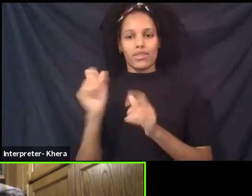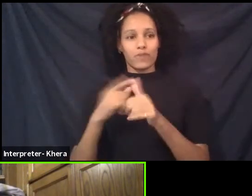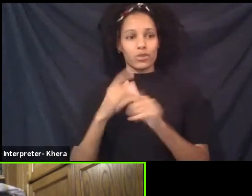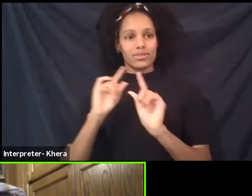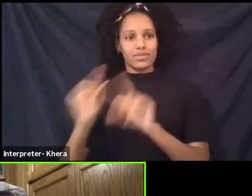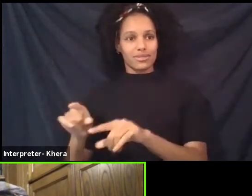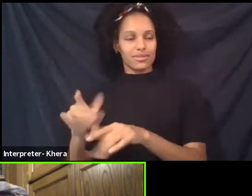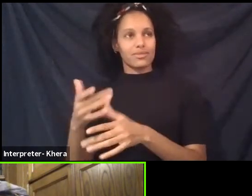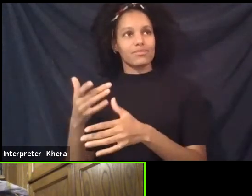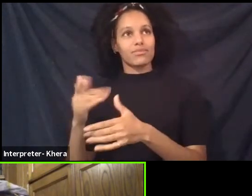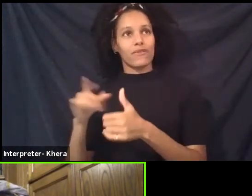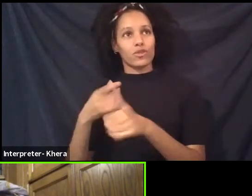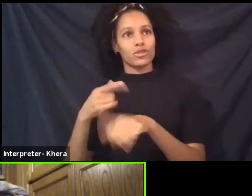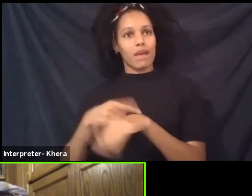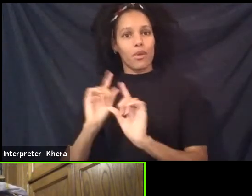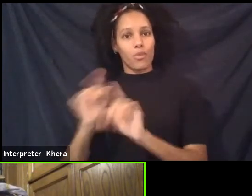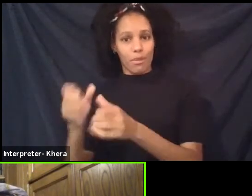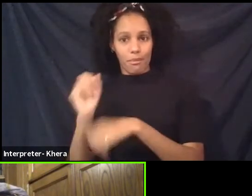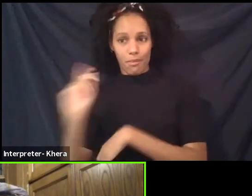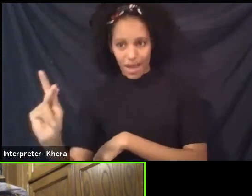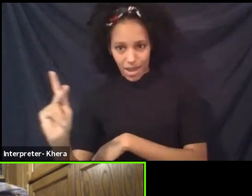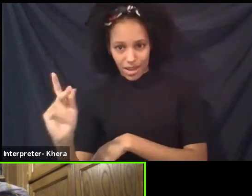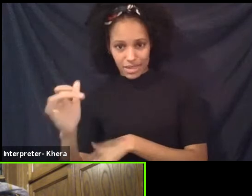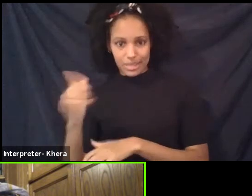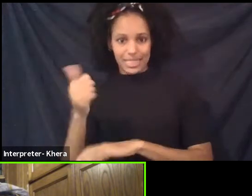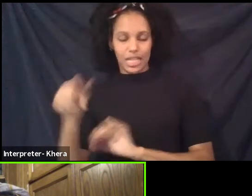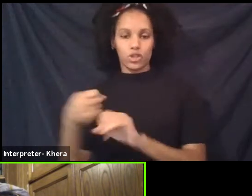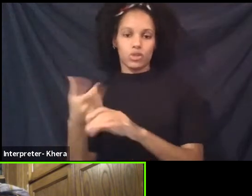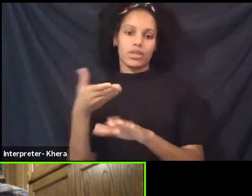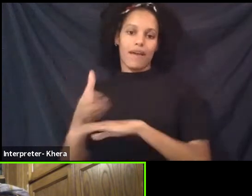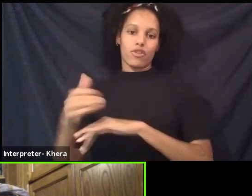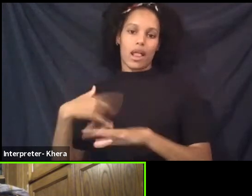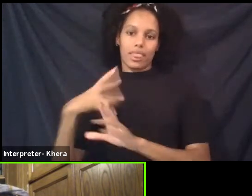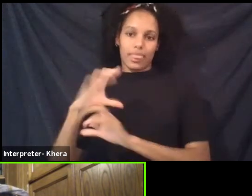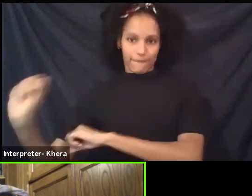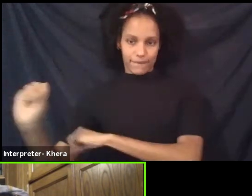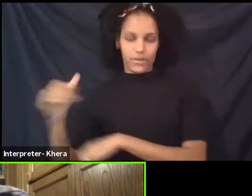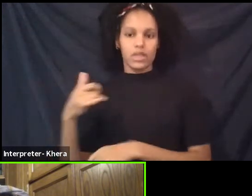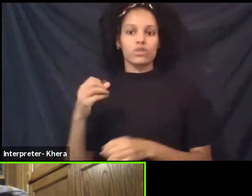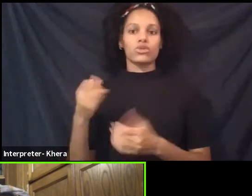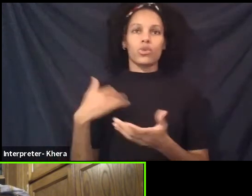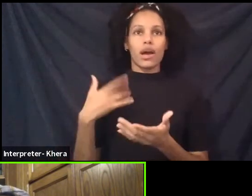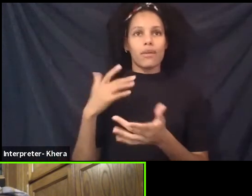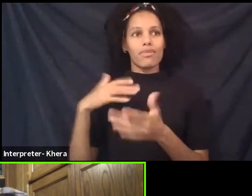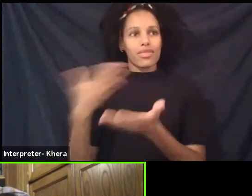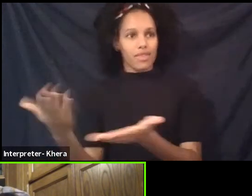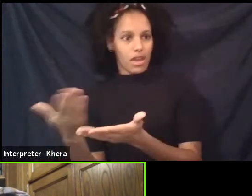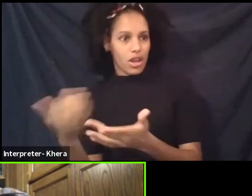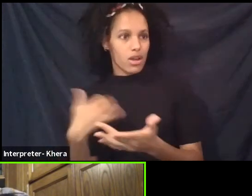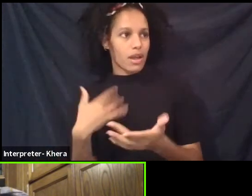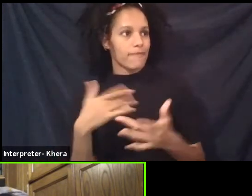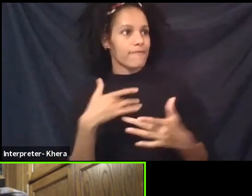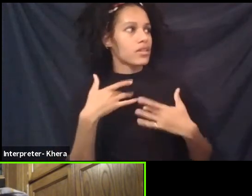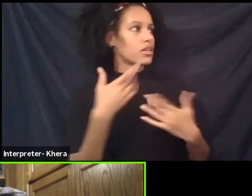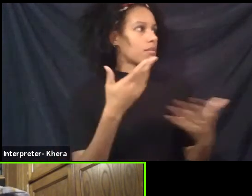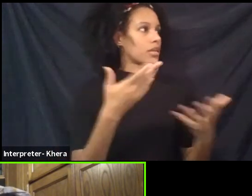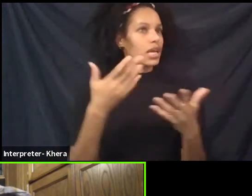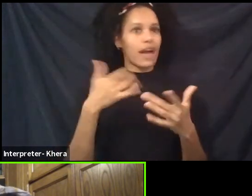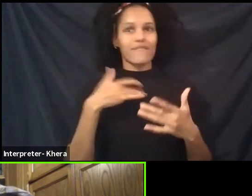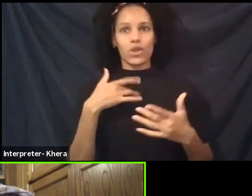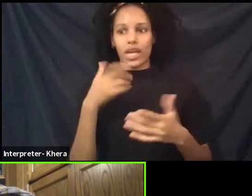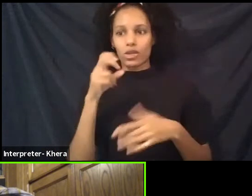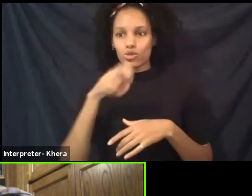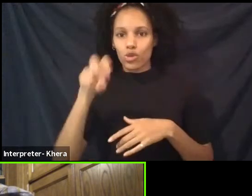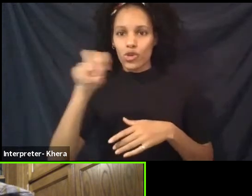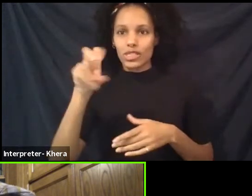was 10 years after. And I remember telling a dear friend, I was like, oh my God, I feel like a floating tourist in my own home.